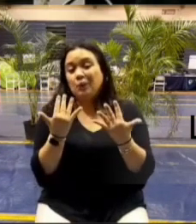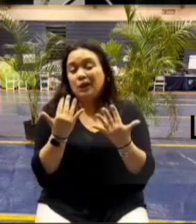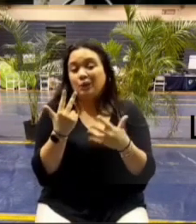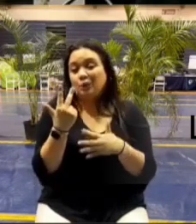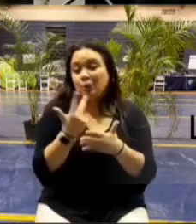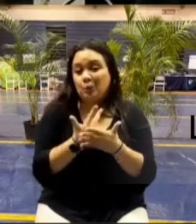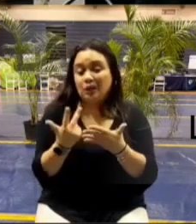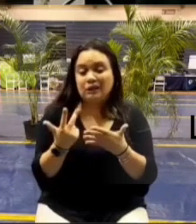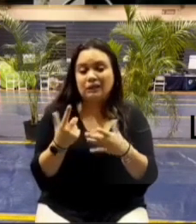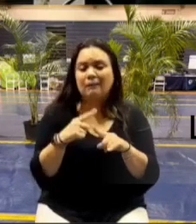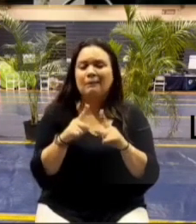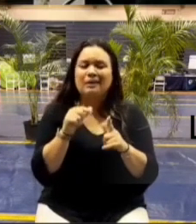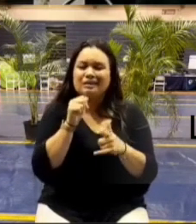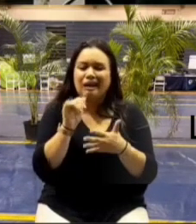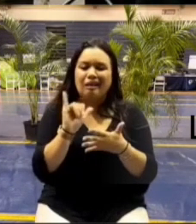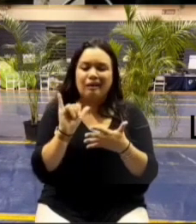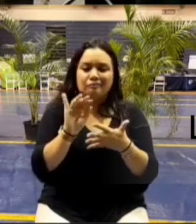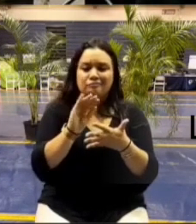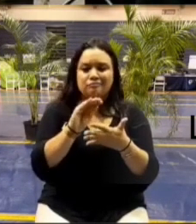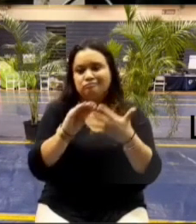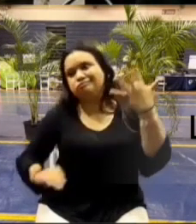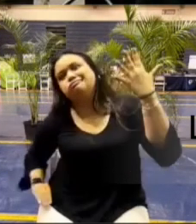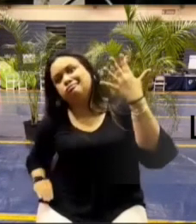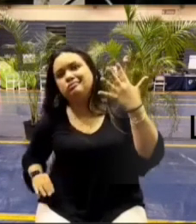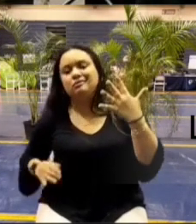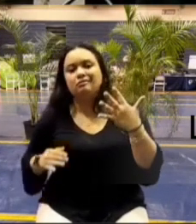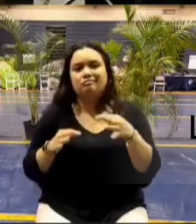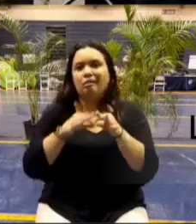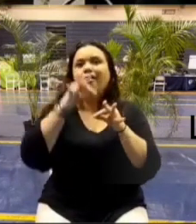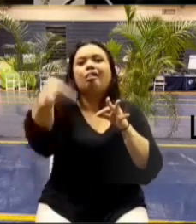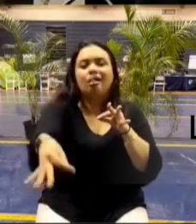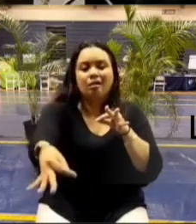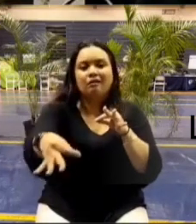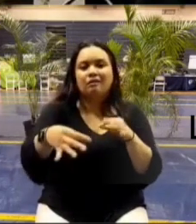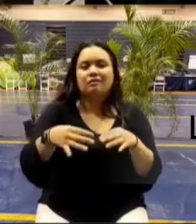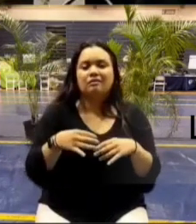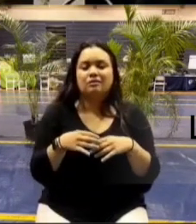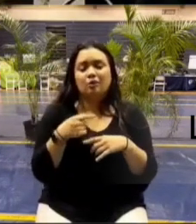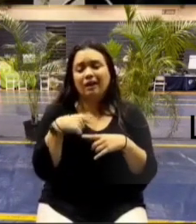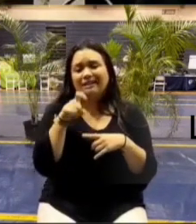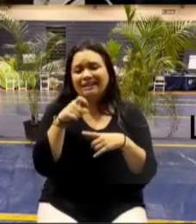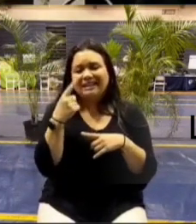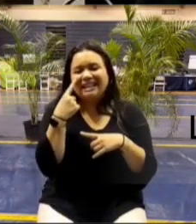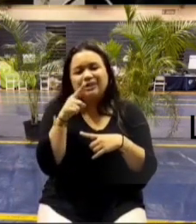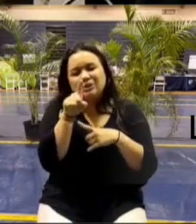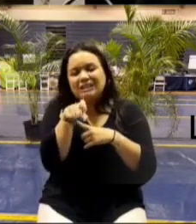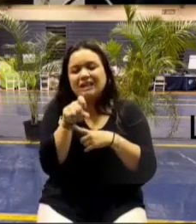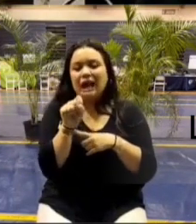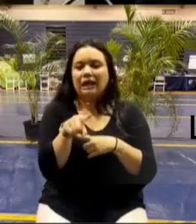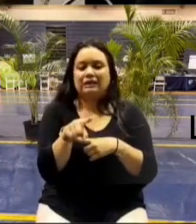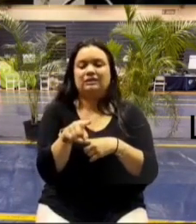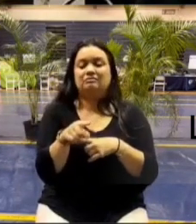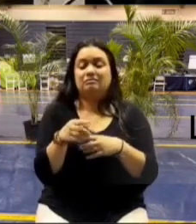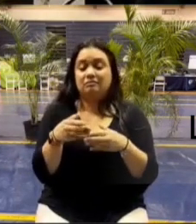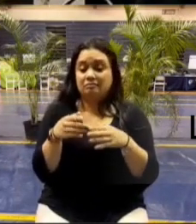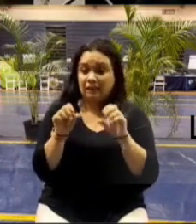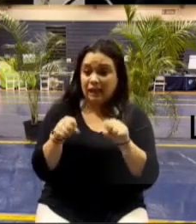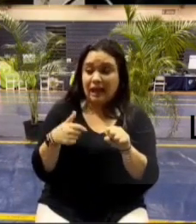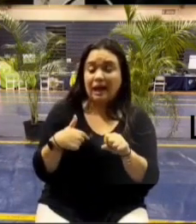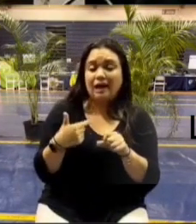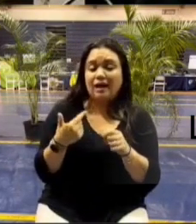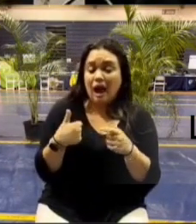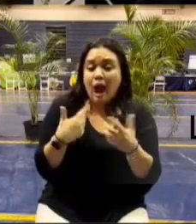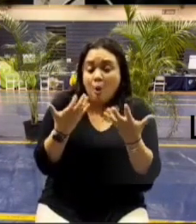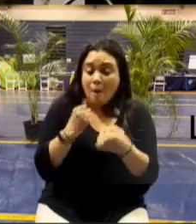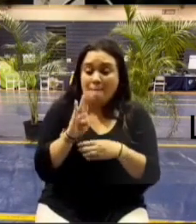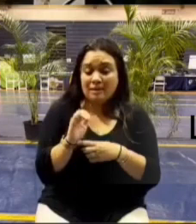slip uh to to the bottom um but i mean i think you just need to ask ask that question you know can i i really want to